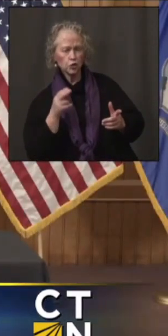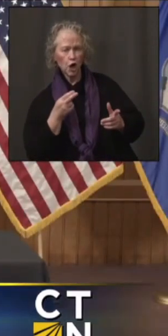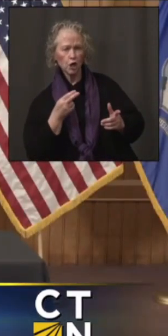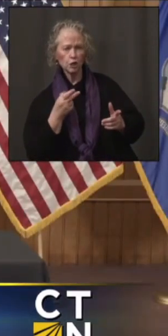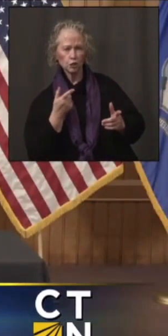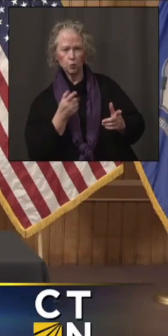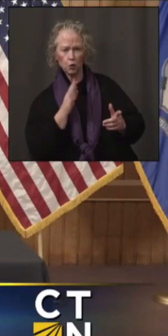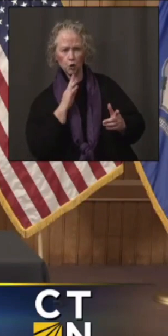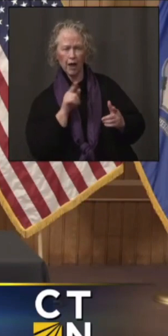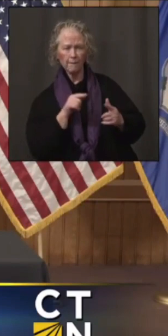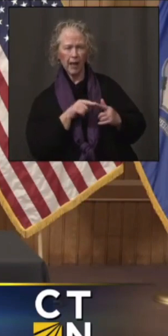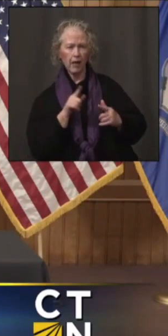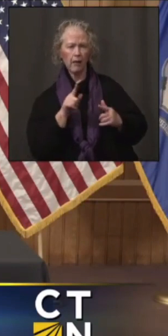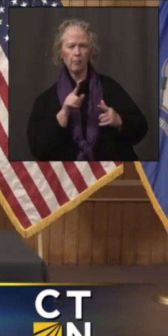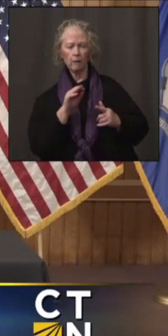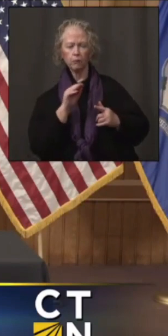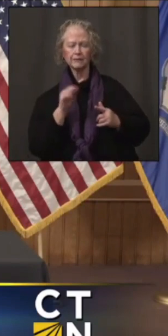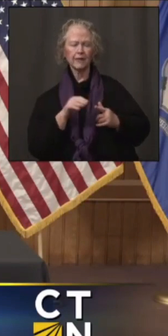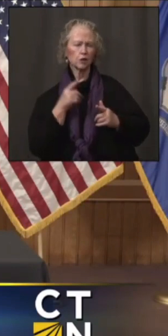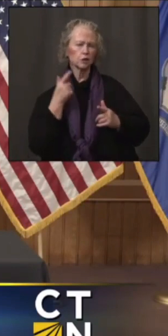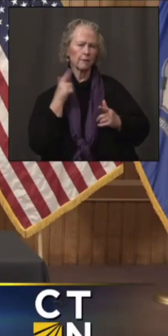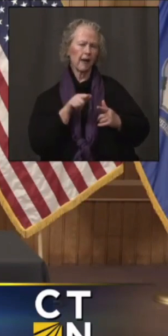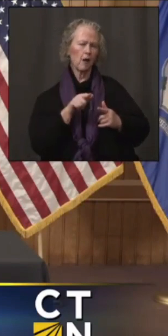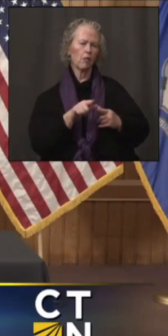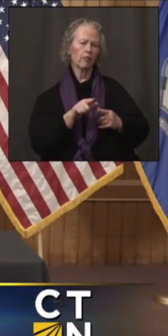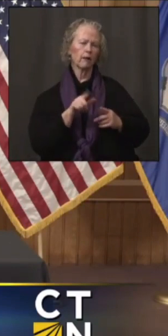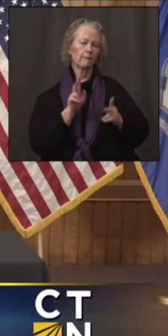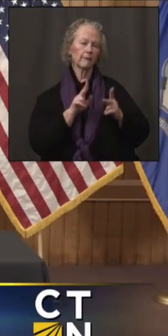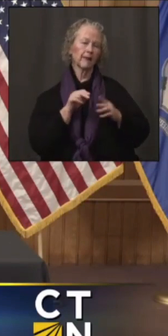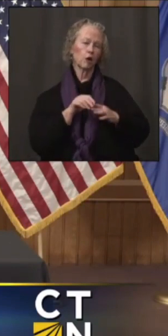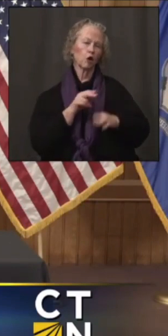those percentages among nursing home staff as well, I'd appreciate that.